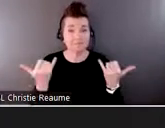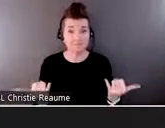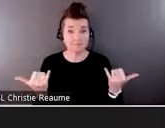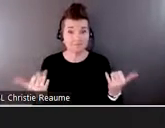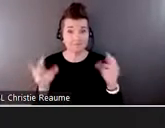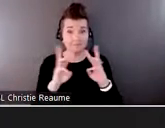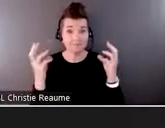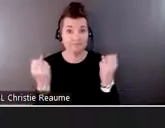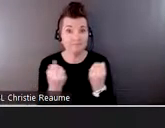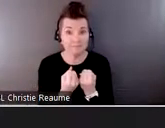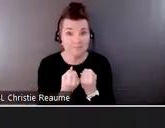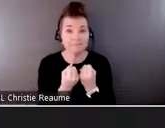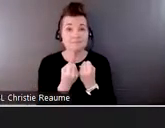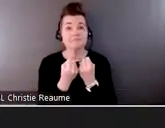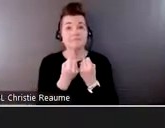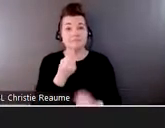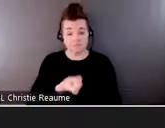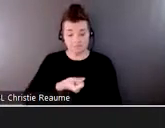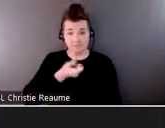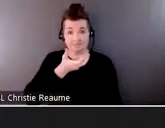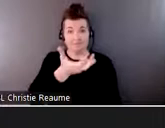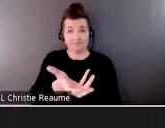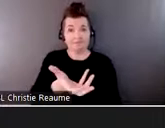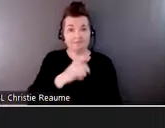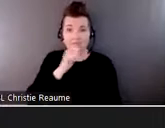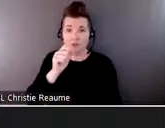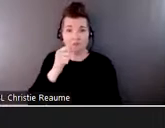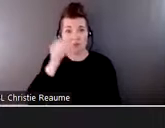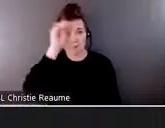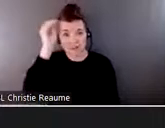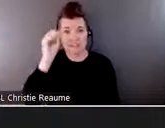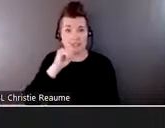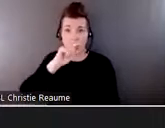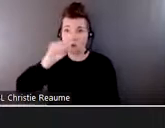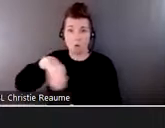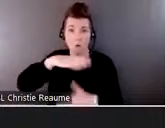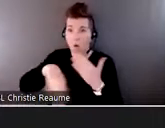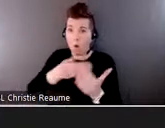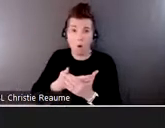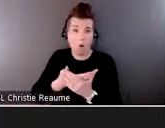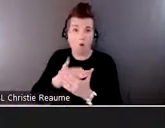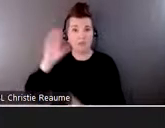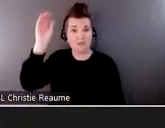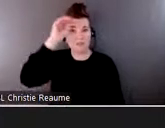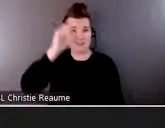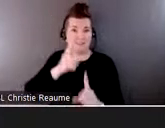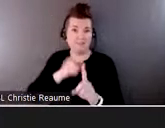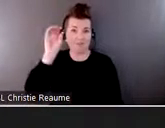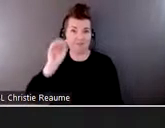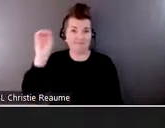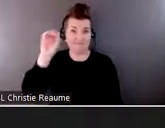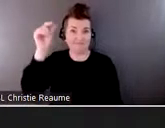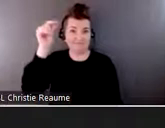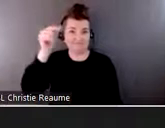information or opinions that are expressed here today are necessarily those of the Ontario Government. I'll talk about the funding of our